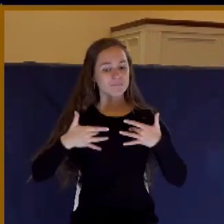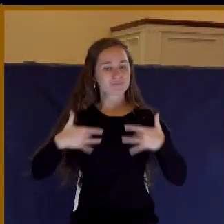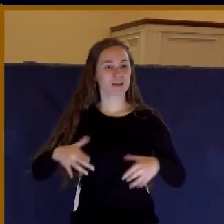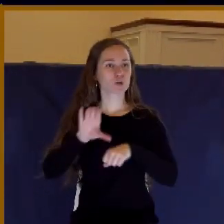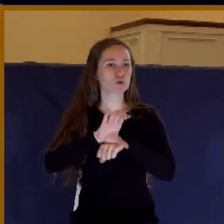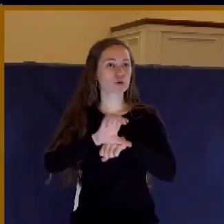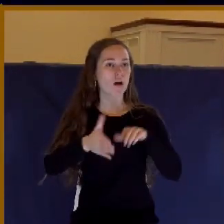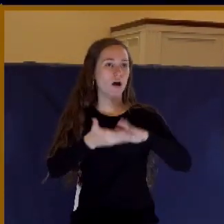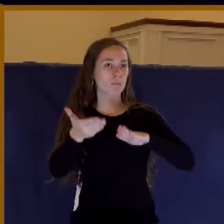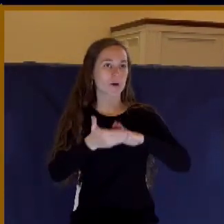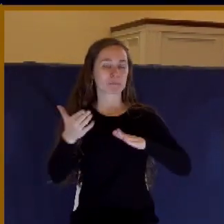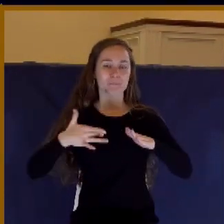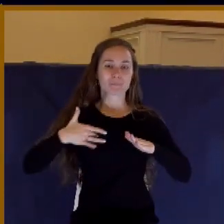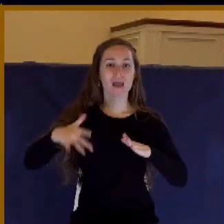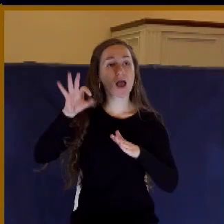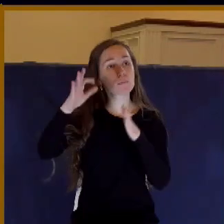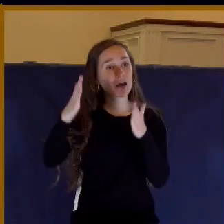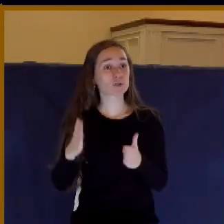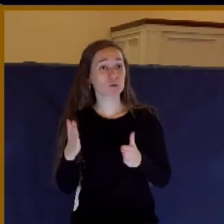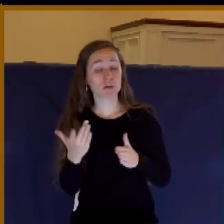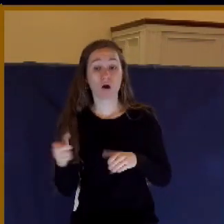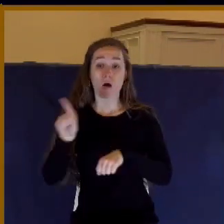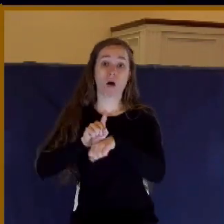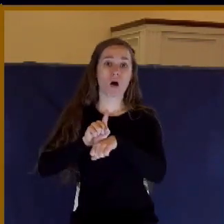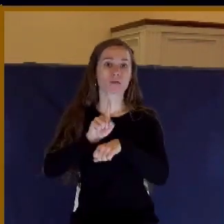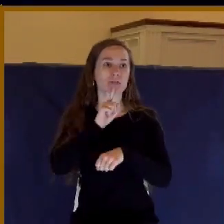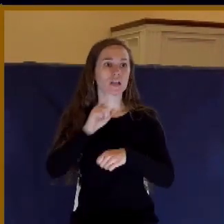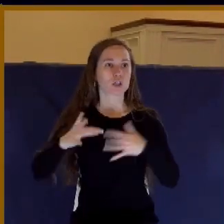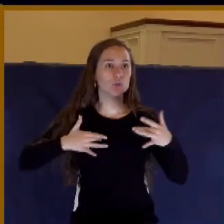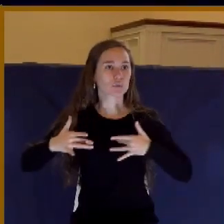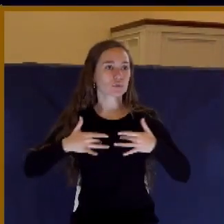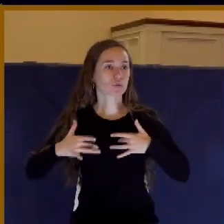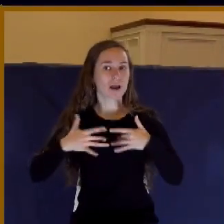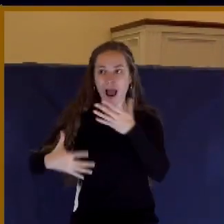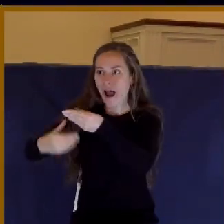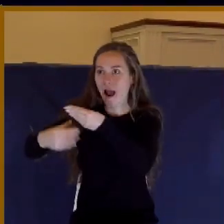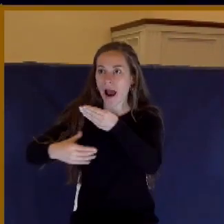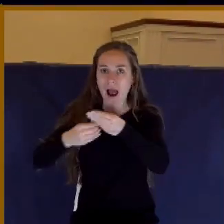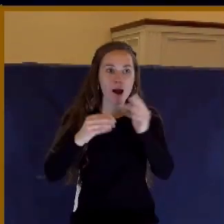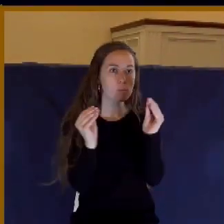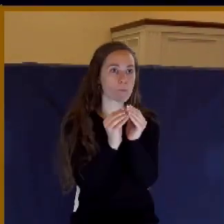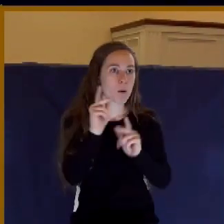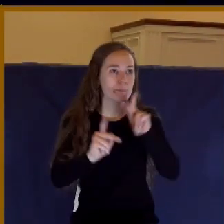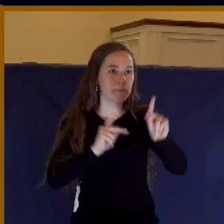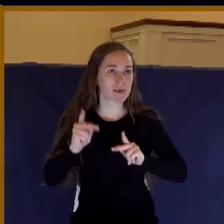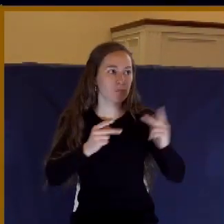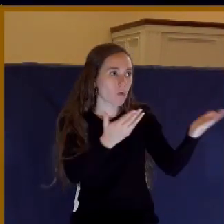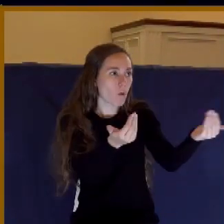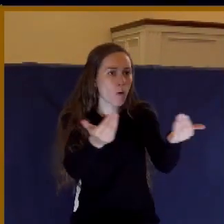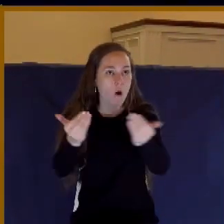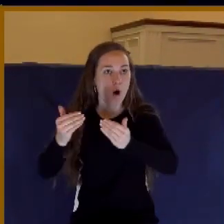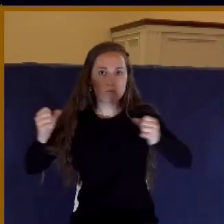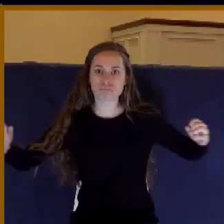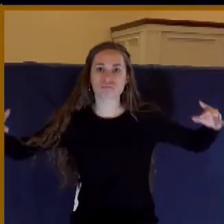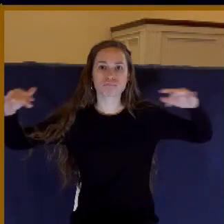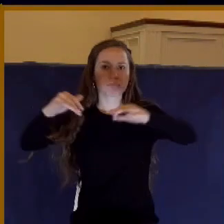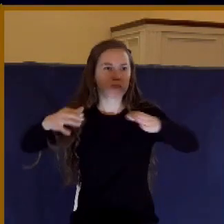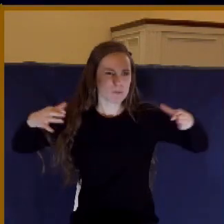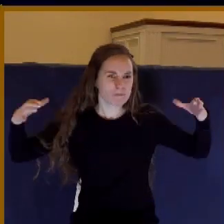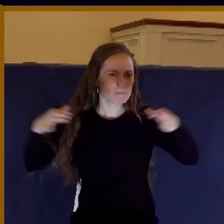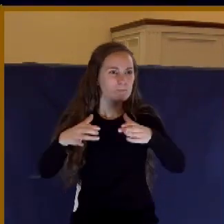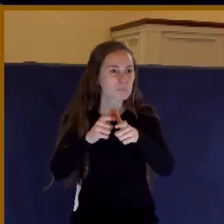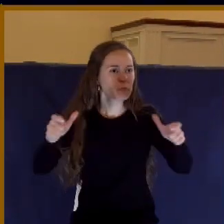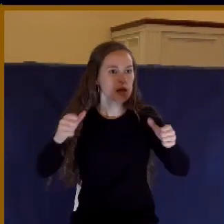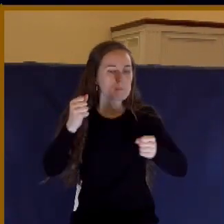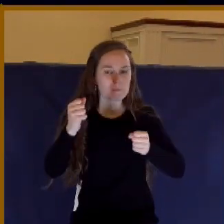Normally the pastors of churches are more concerned about building a big crowd and getting a lot of people in than to be thorough with